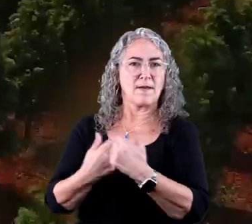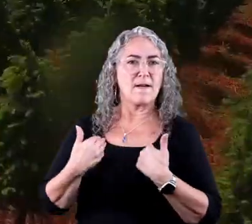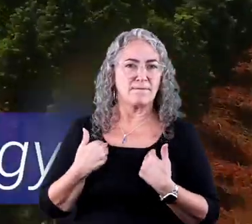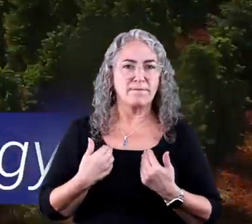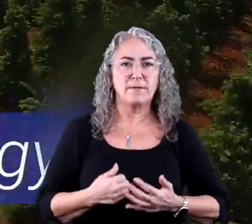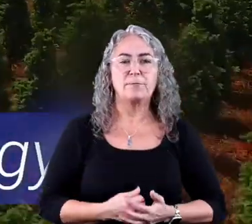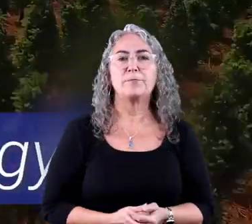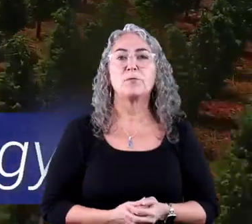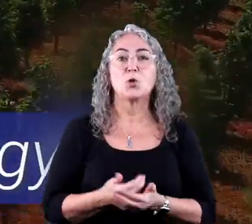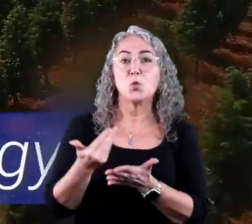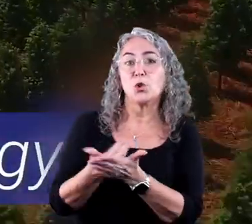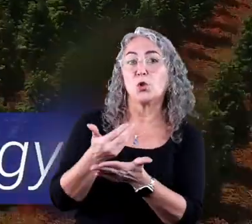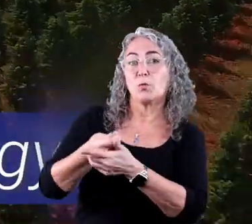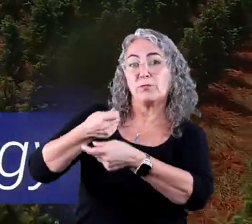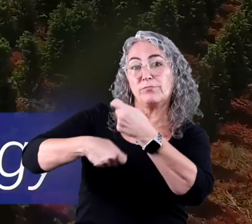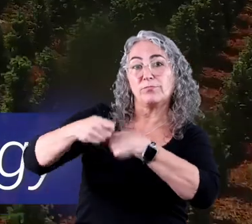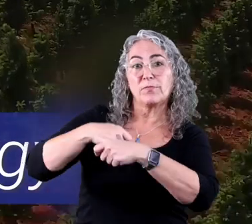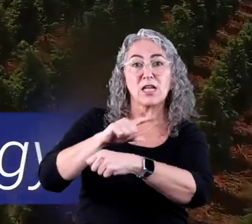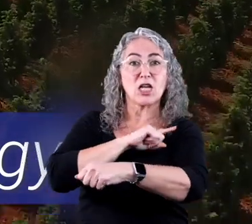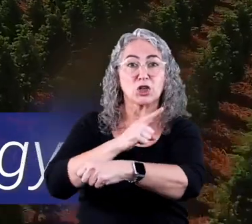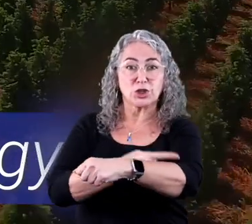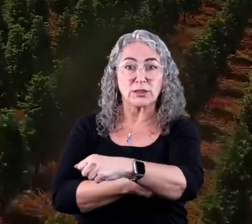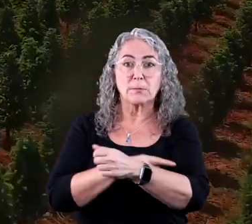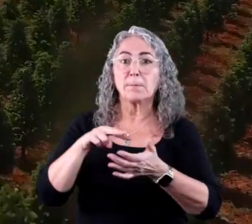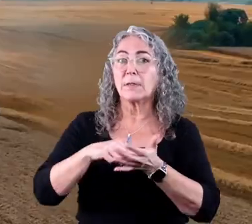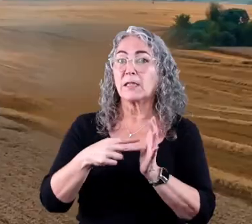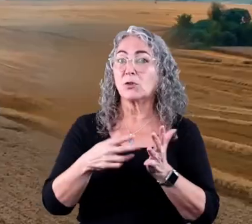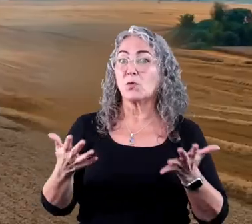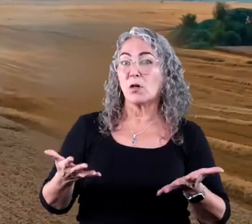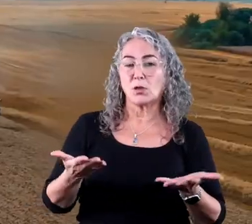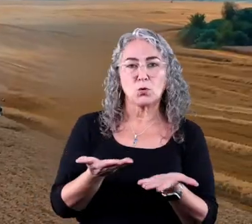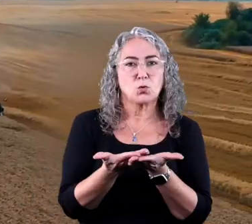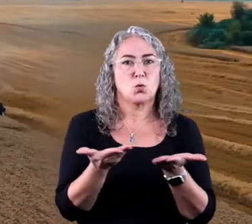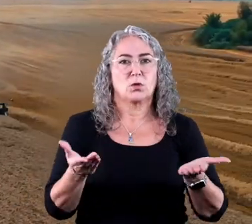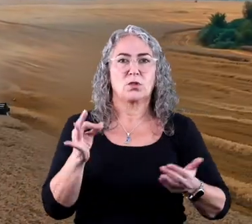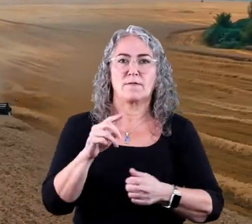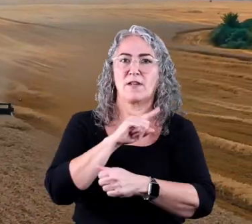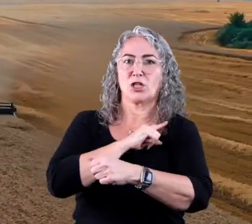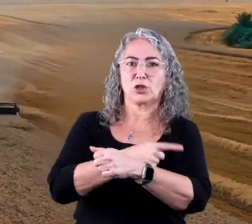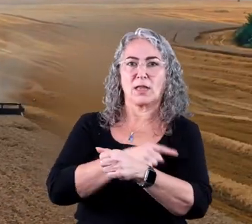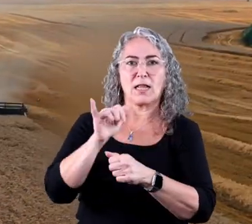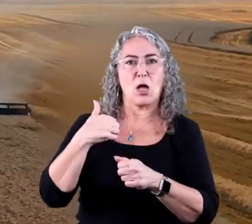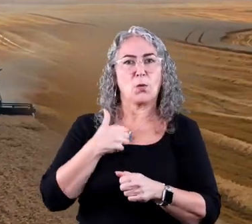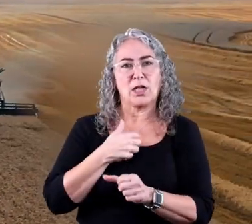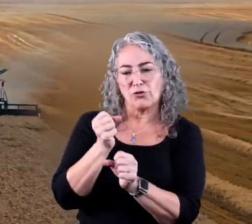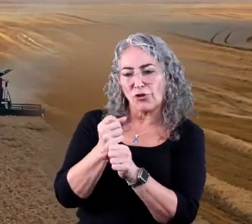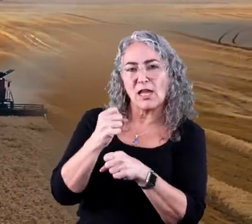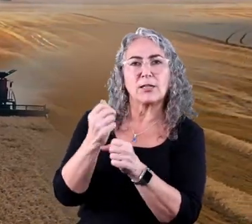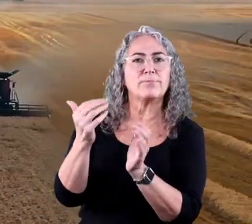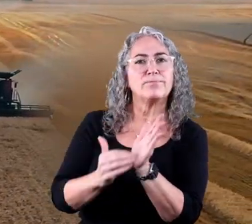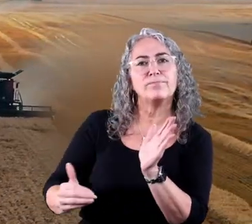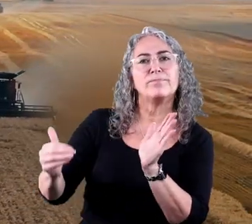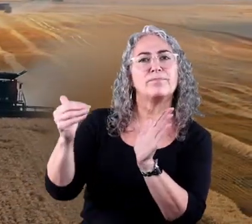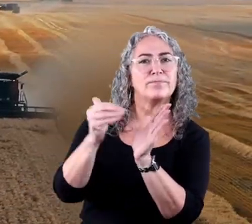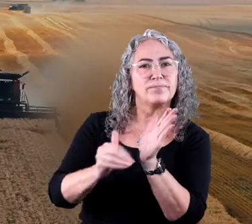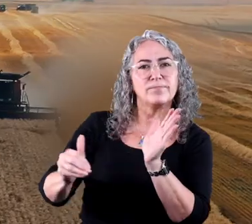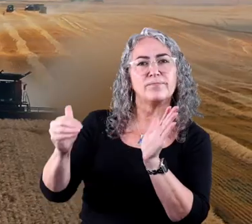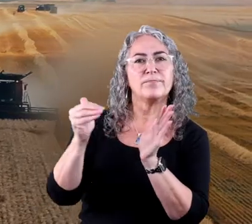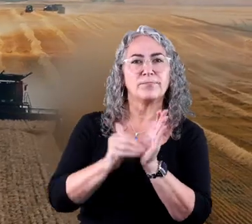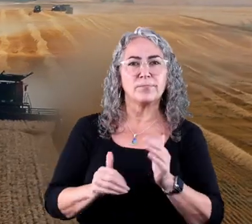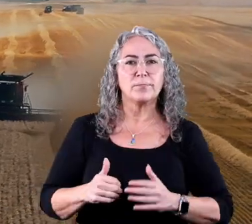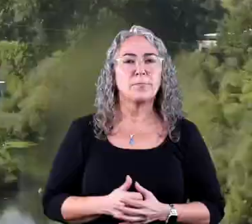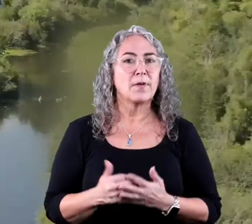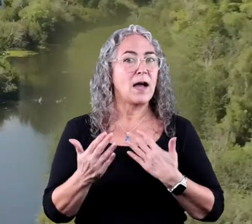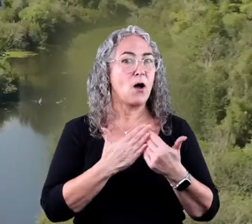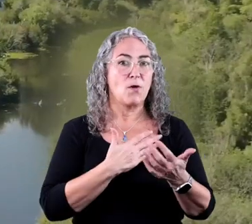we call biomass a renewable energy source. This means it is a source of energy that we can create again and